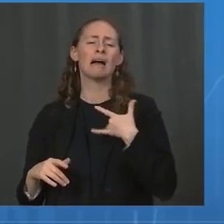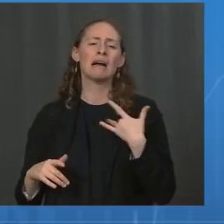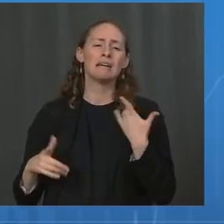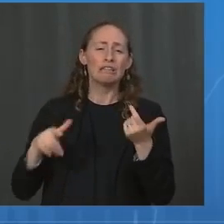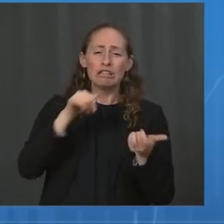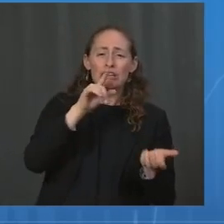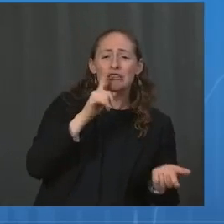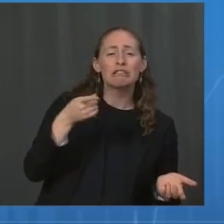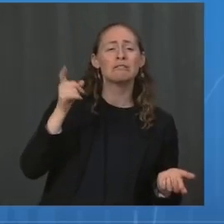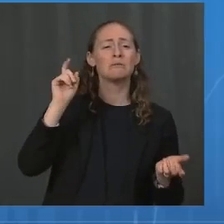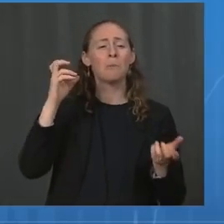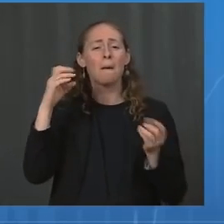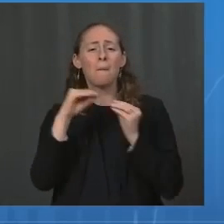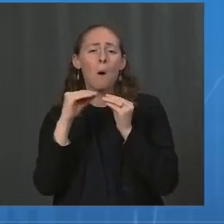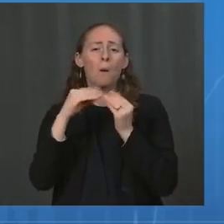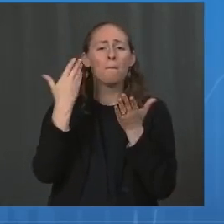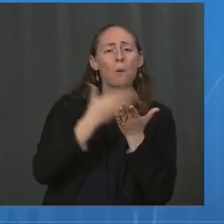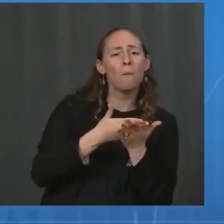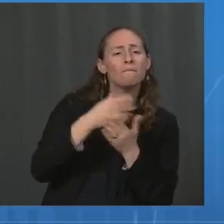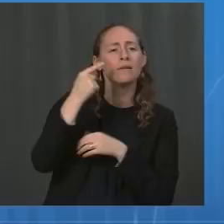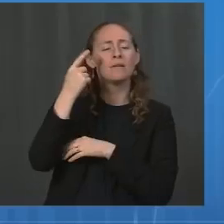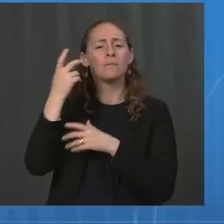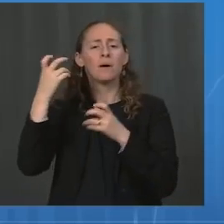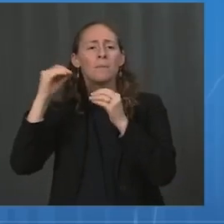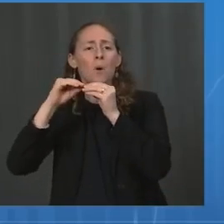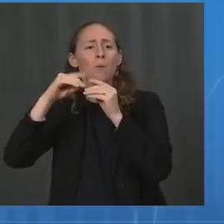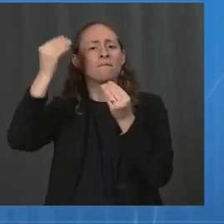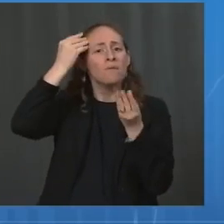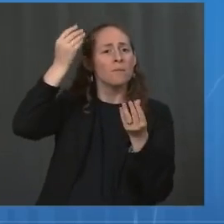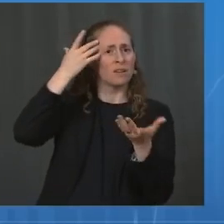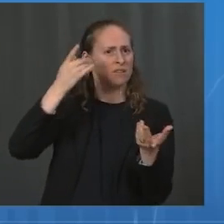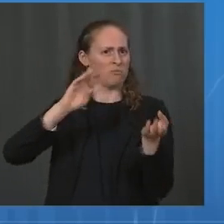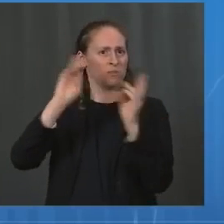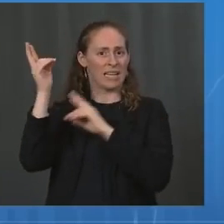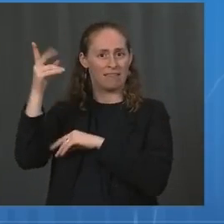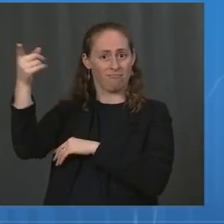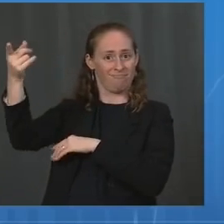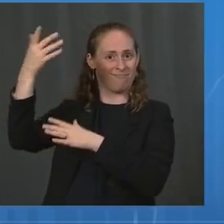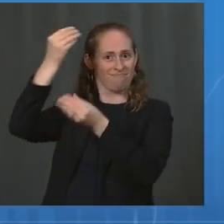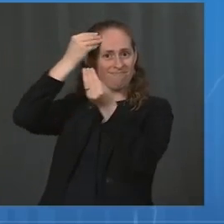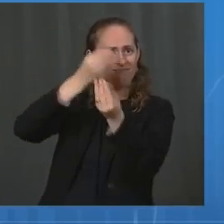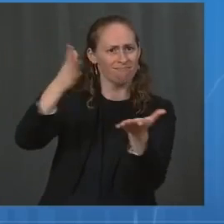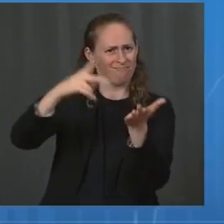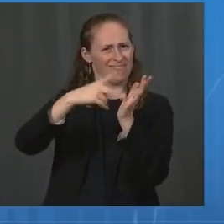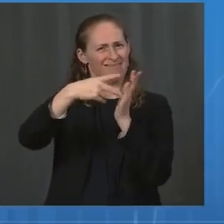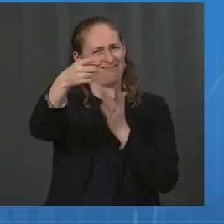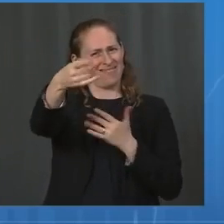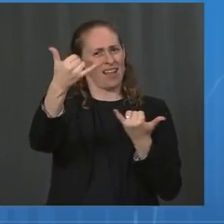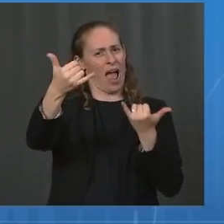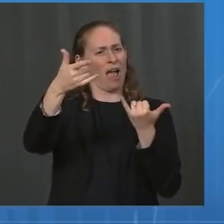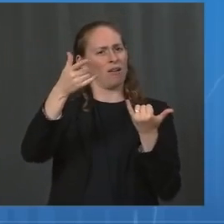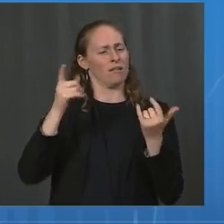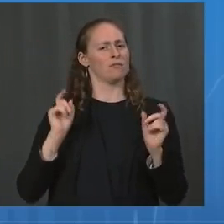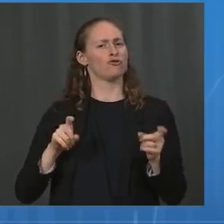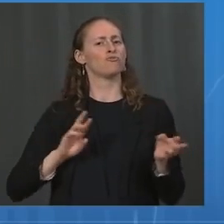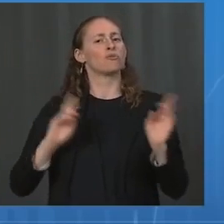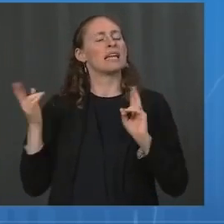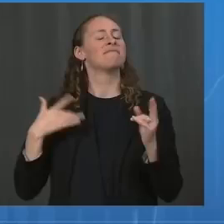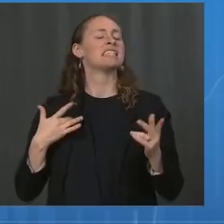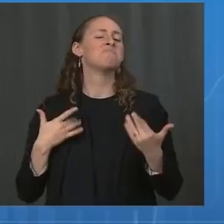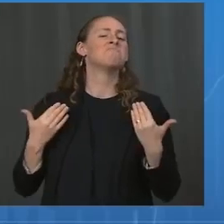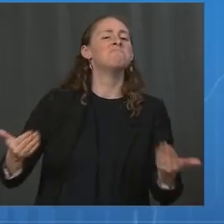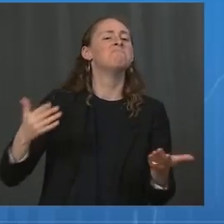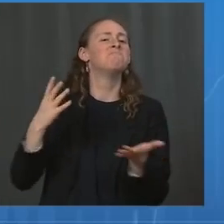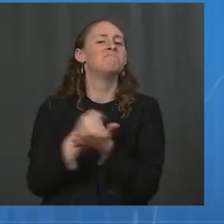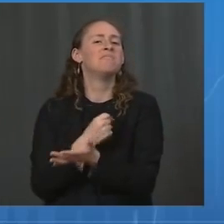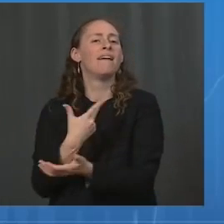on safety and effectiveness, I hope yesterday's announcement will have you join the more than 170 million people who have